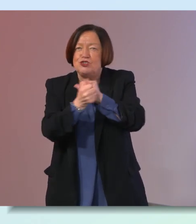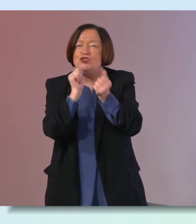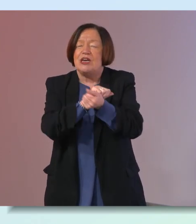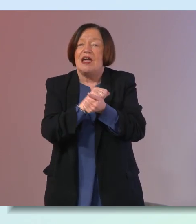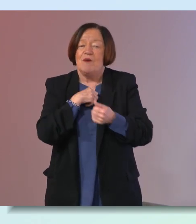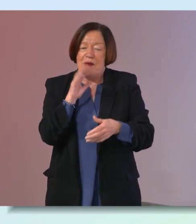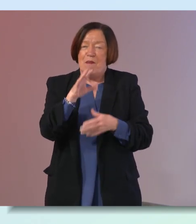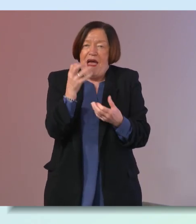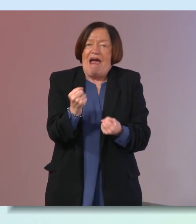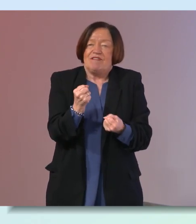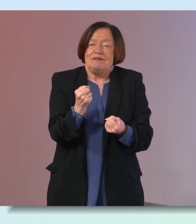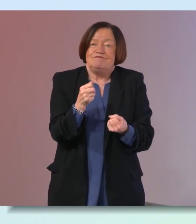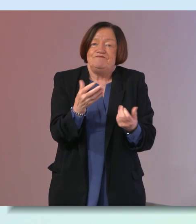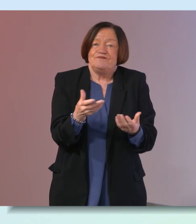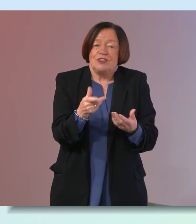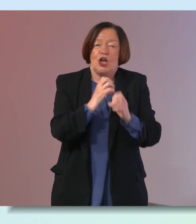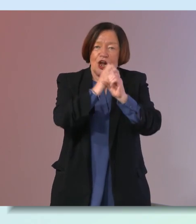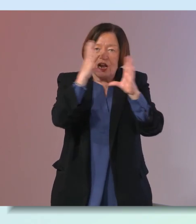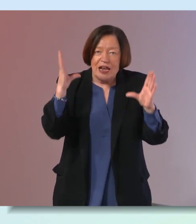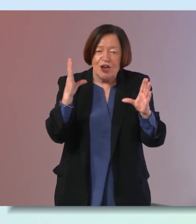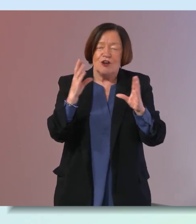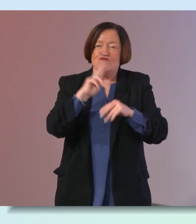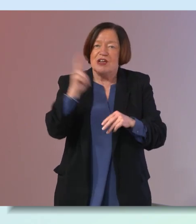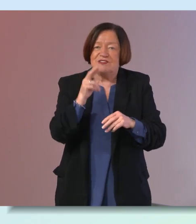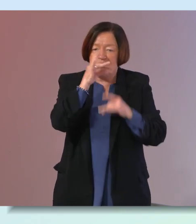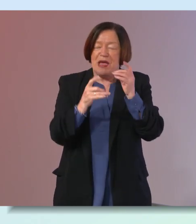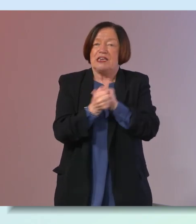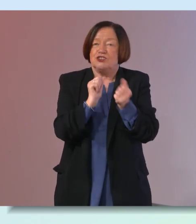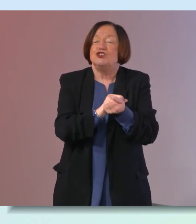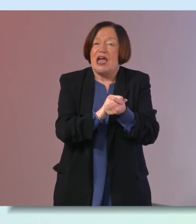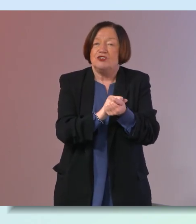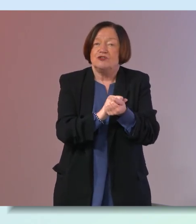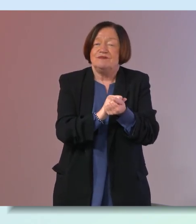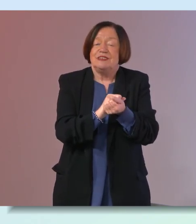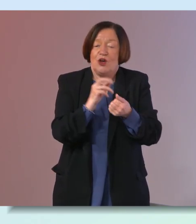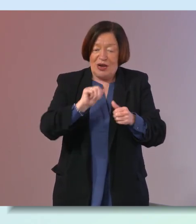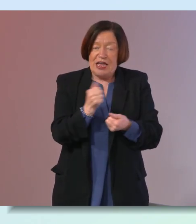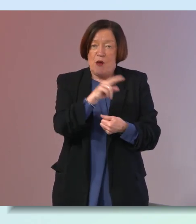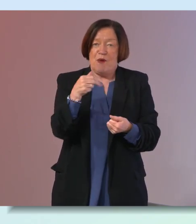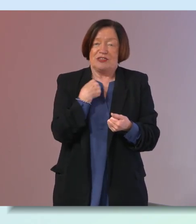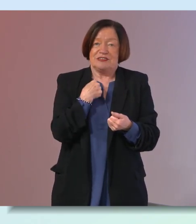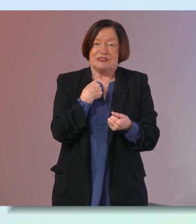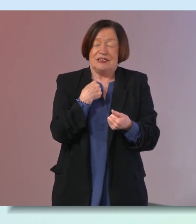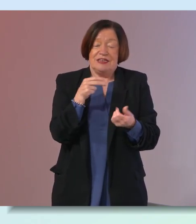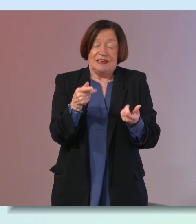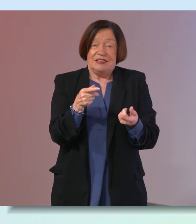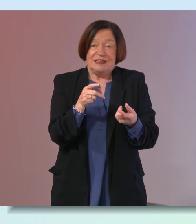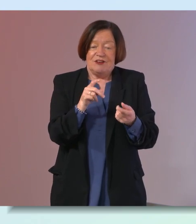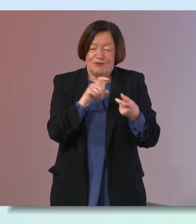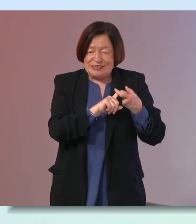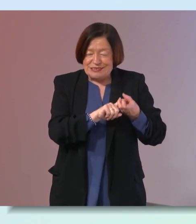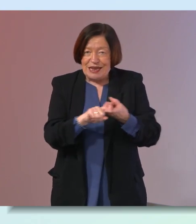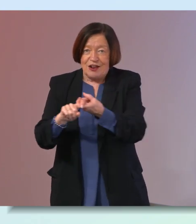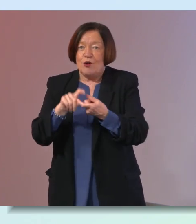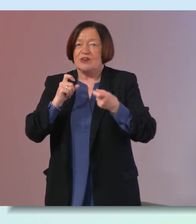we have to have those you know clear powerful reasons for making a change that will keep us sticking to it when you know